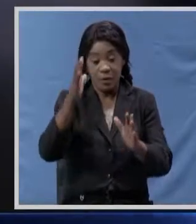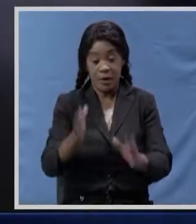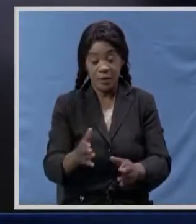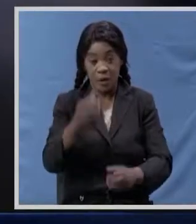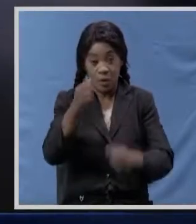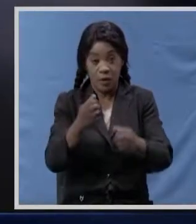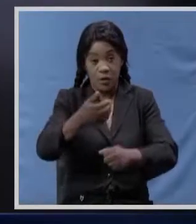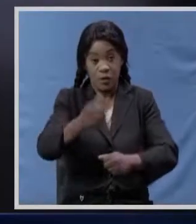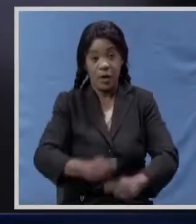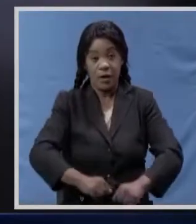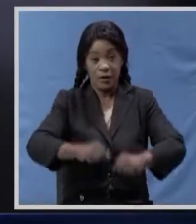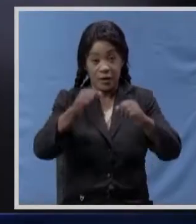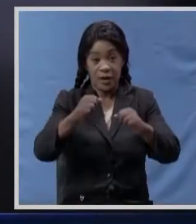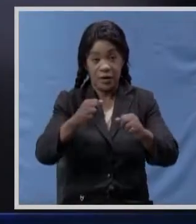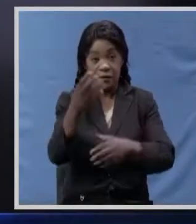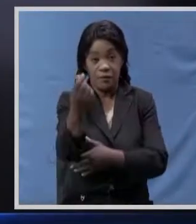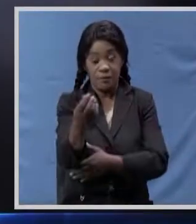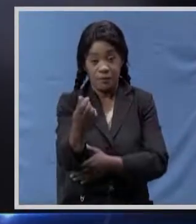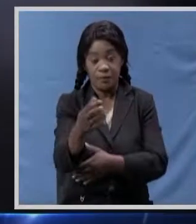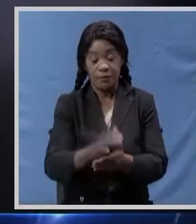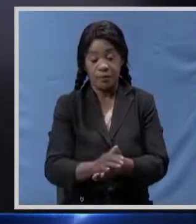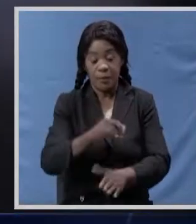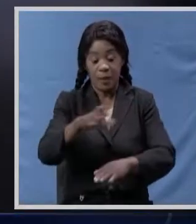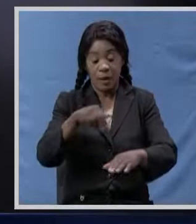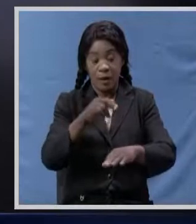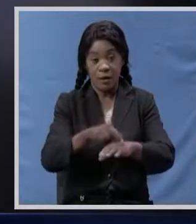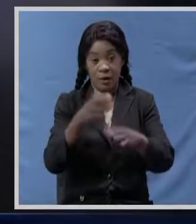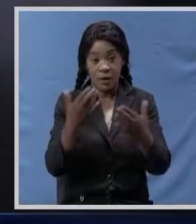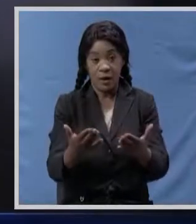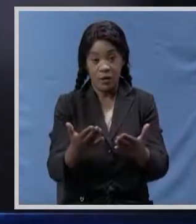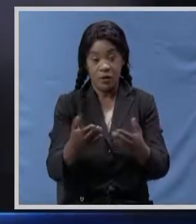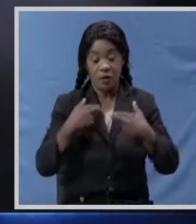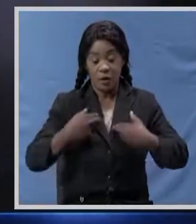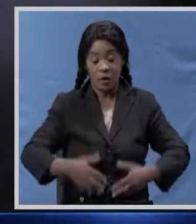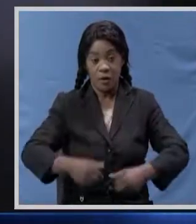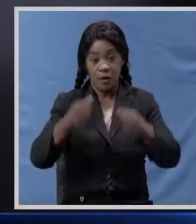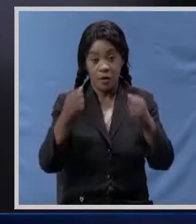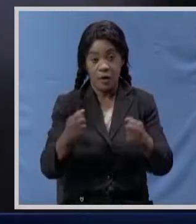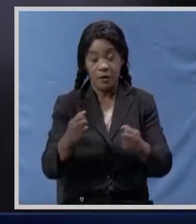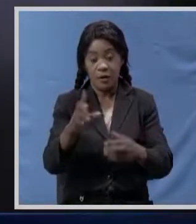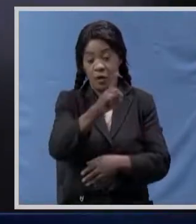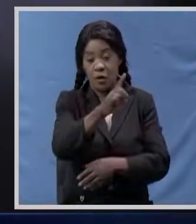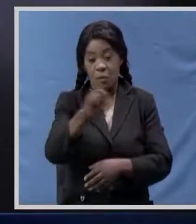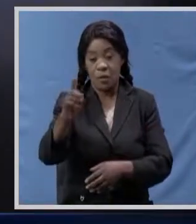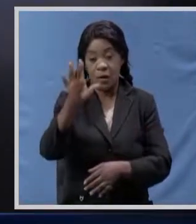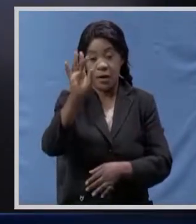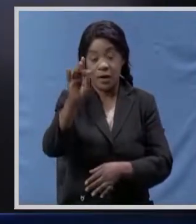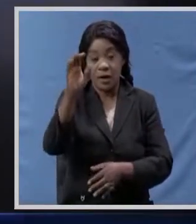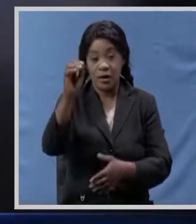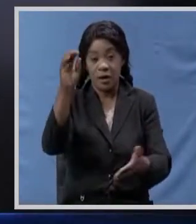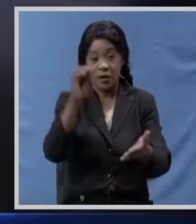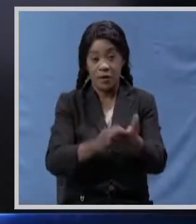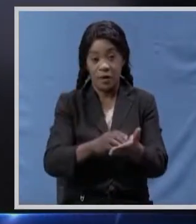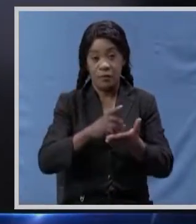resources others who made donations include national health research authority to the tune of 180,000 kwacha